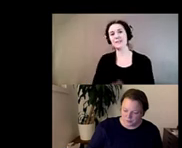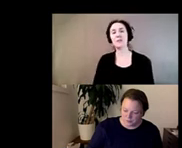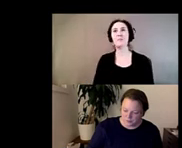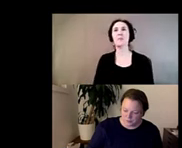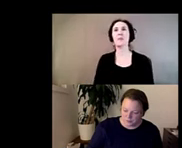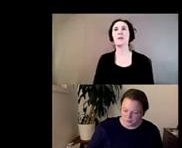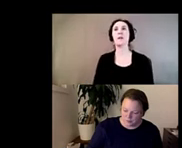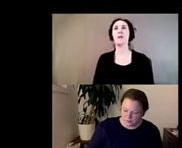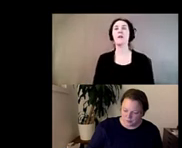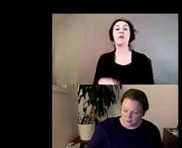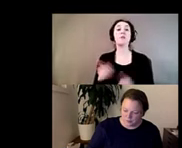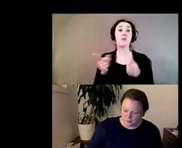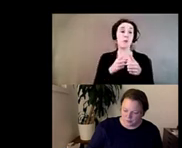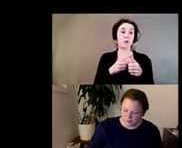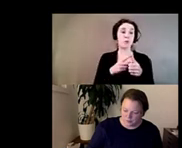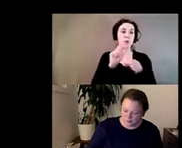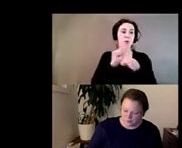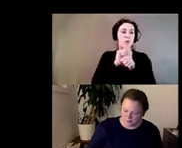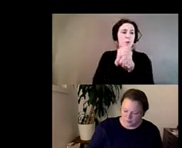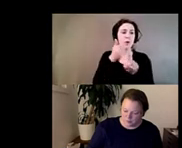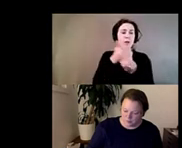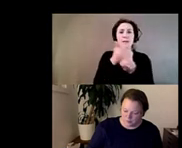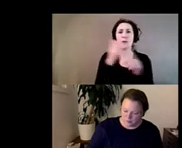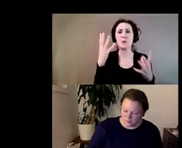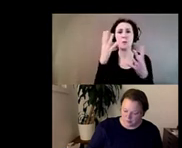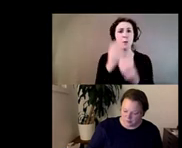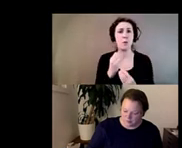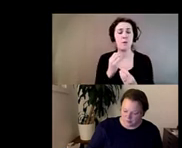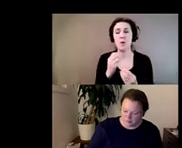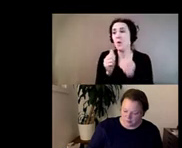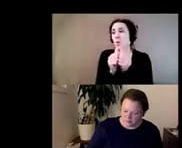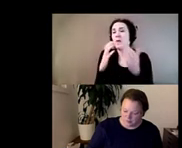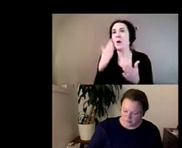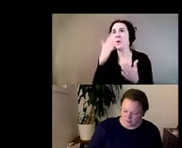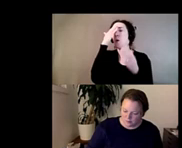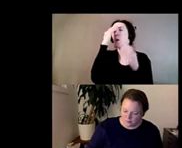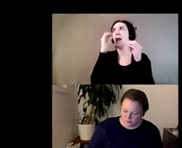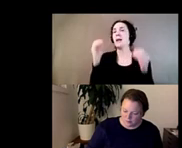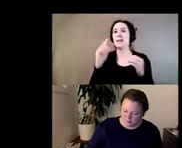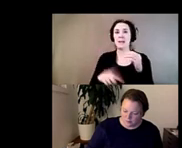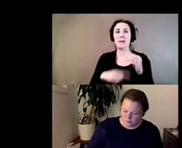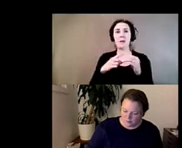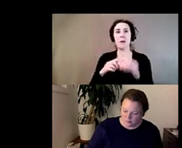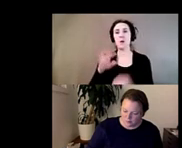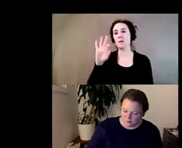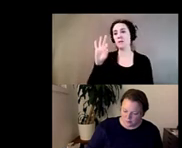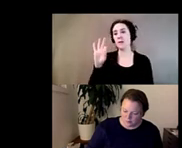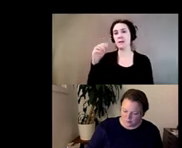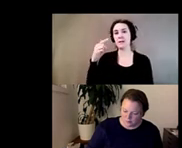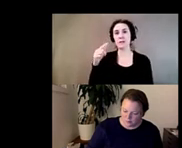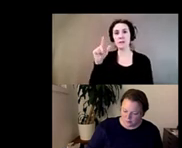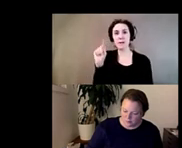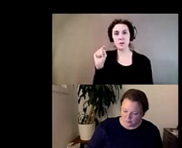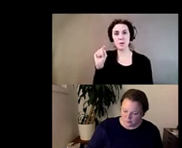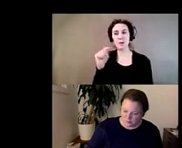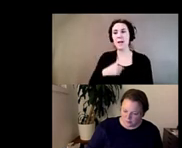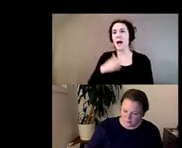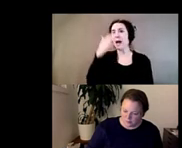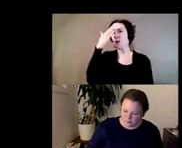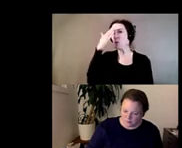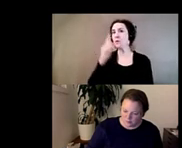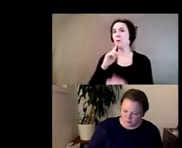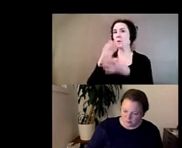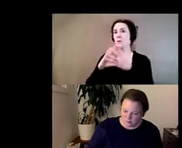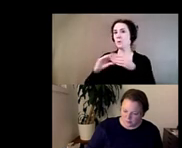work could be so beautiful and that you know without knowing anything about him i could see these two empty beds and knew that it was a story that that was telling a story